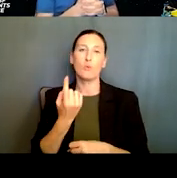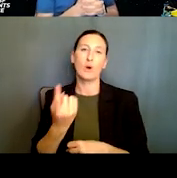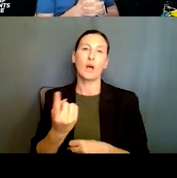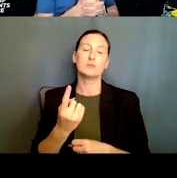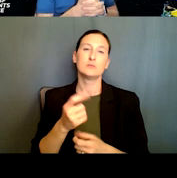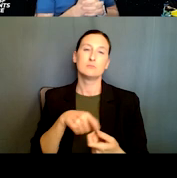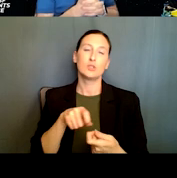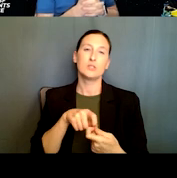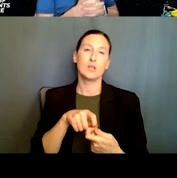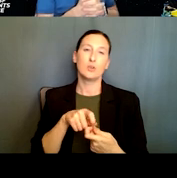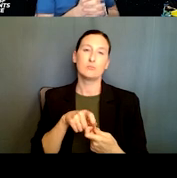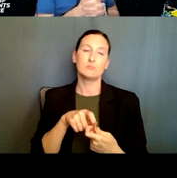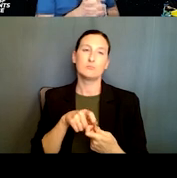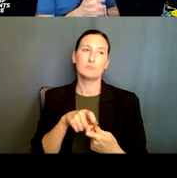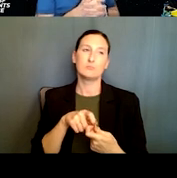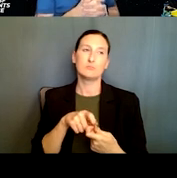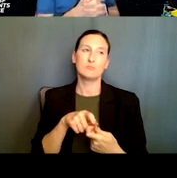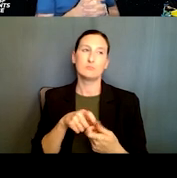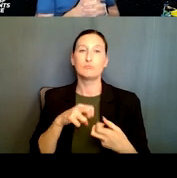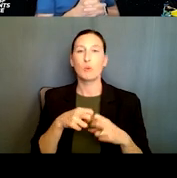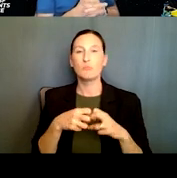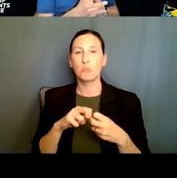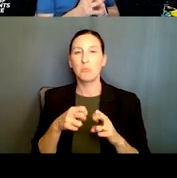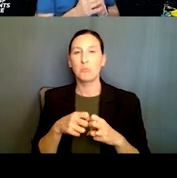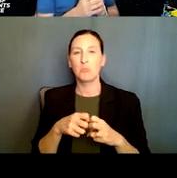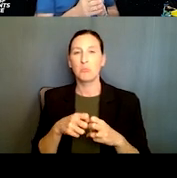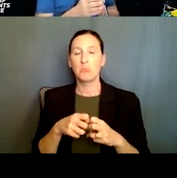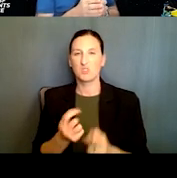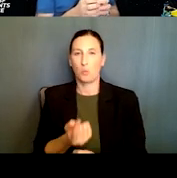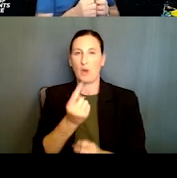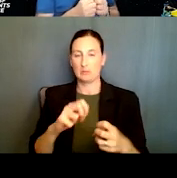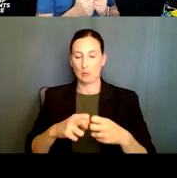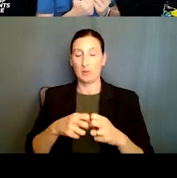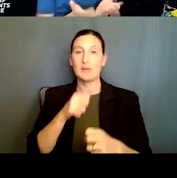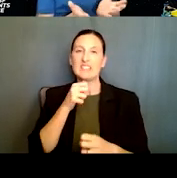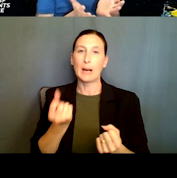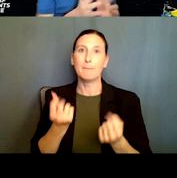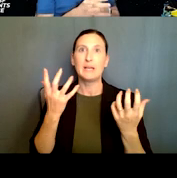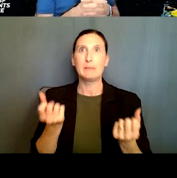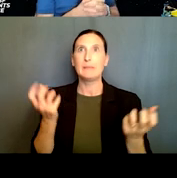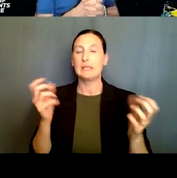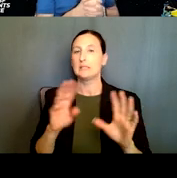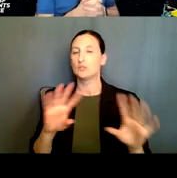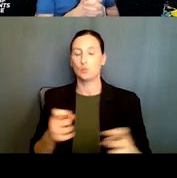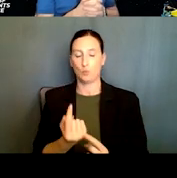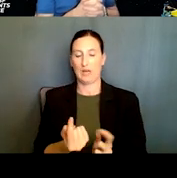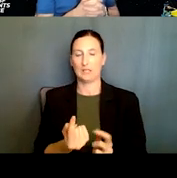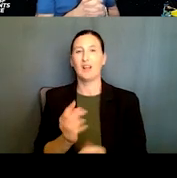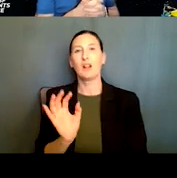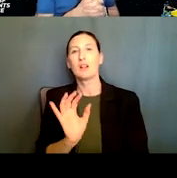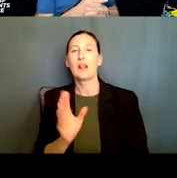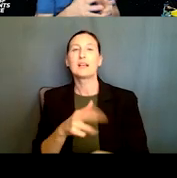uh, uh, uh, problem. Uh, so examples could be, um, natural disasters,